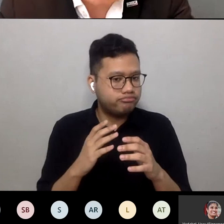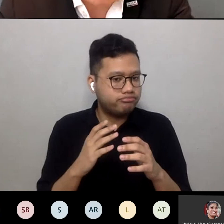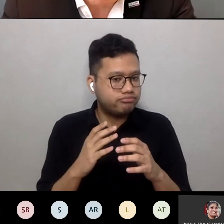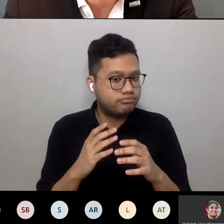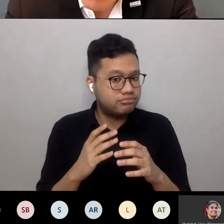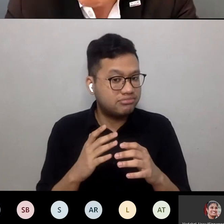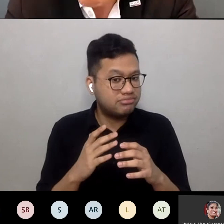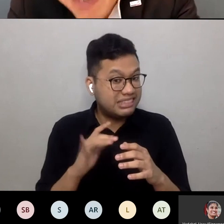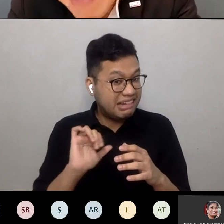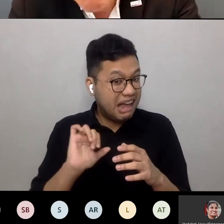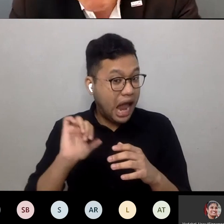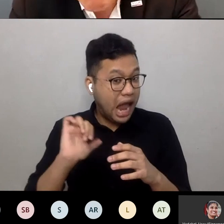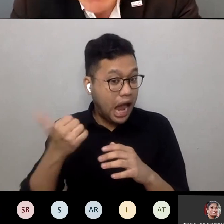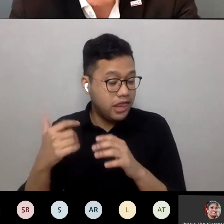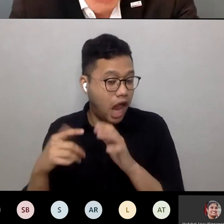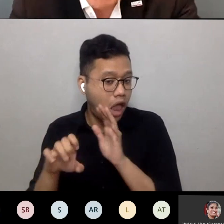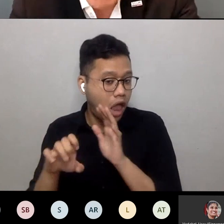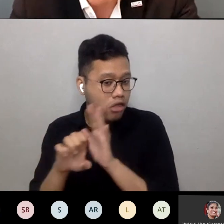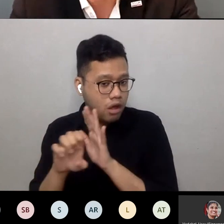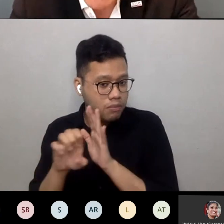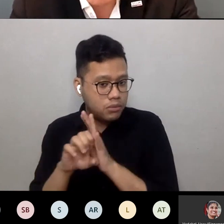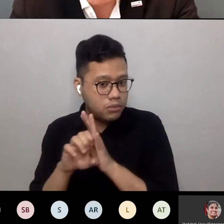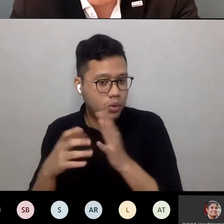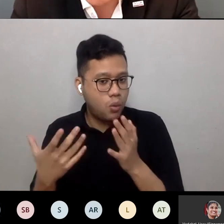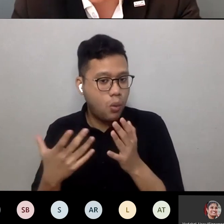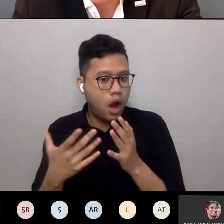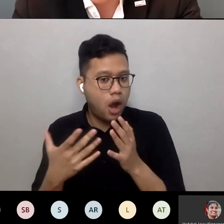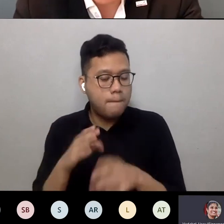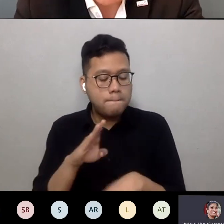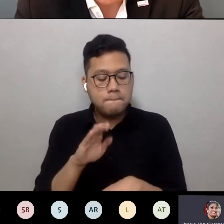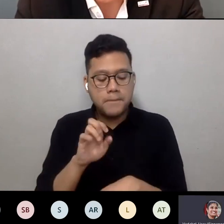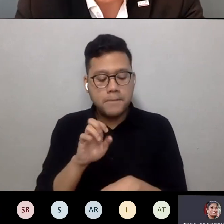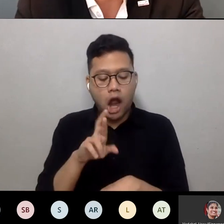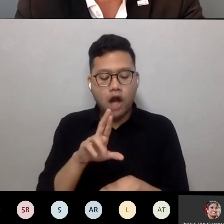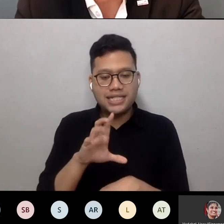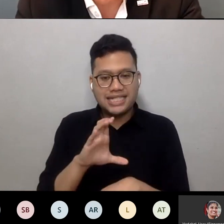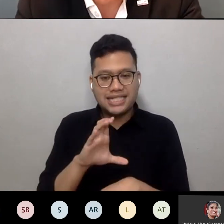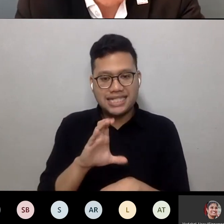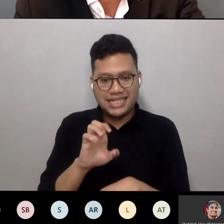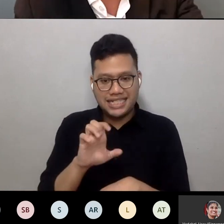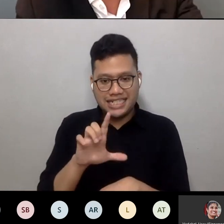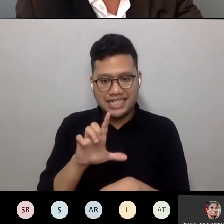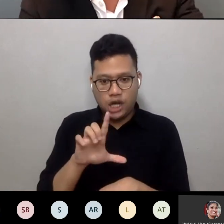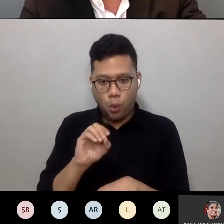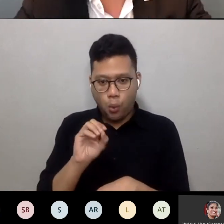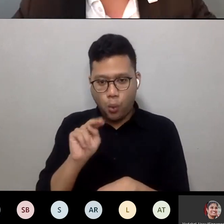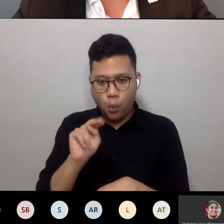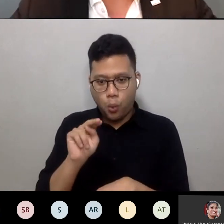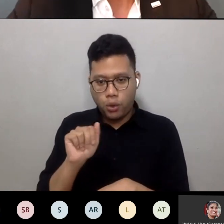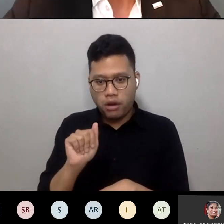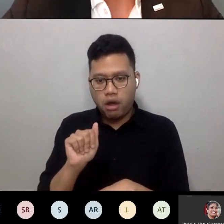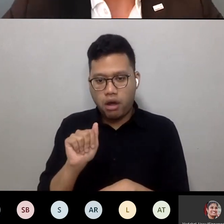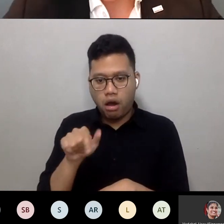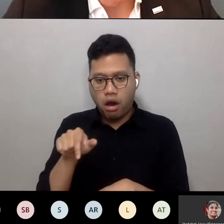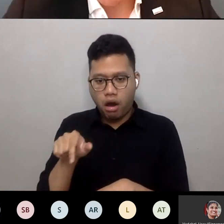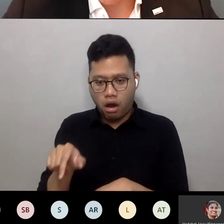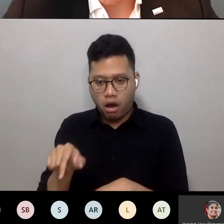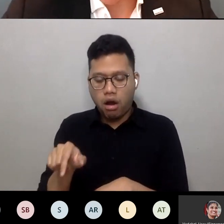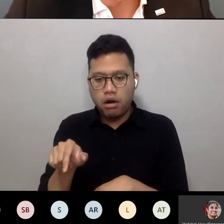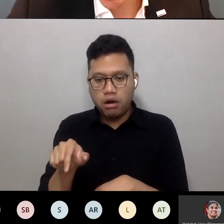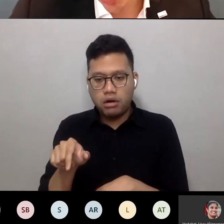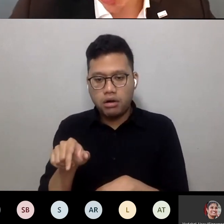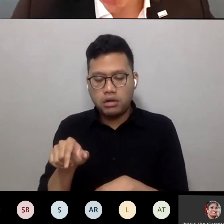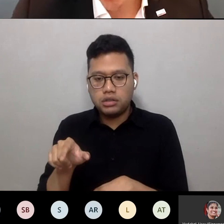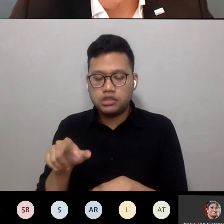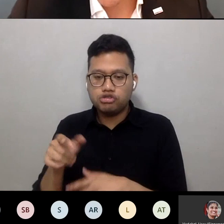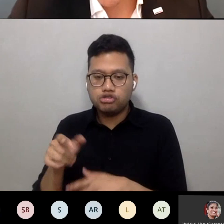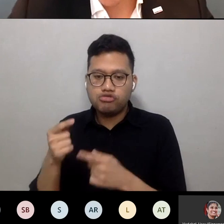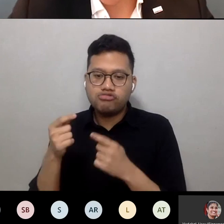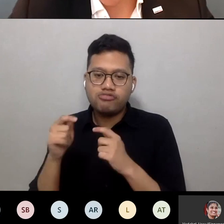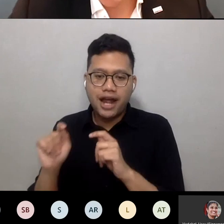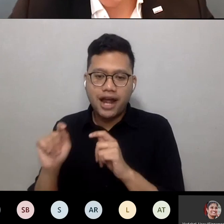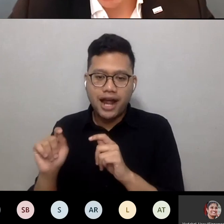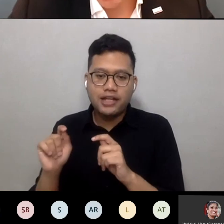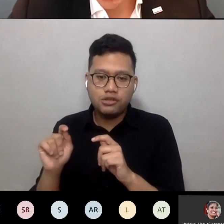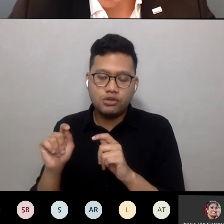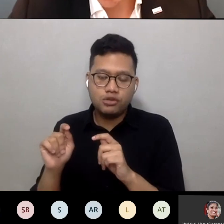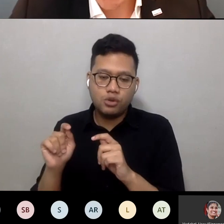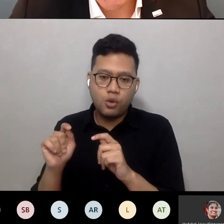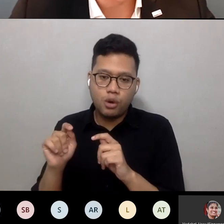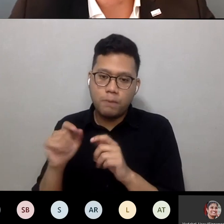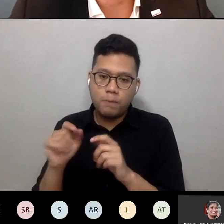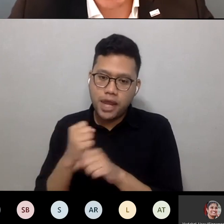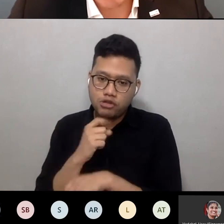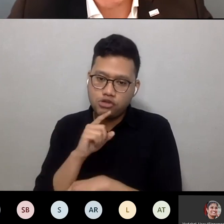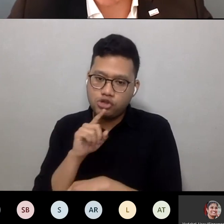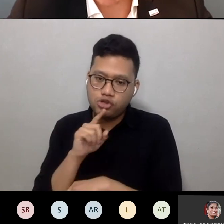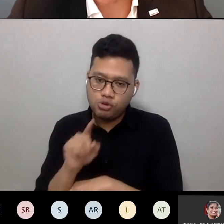The other example would be Barcelona and I would say that the ability to try and ensure that you